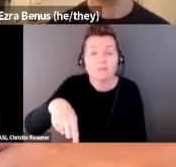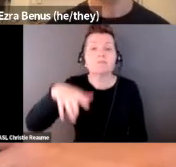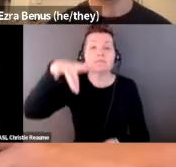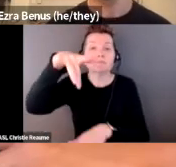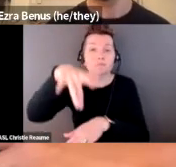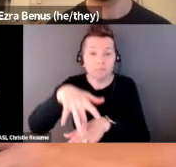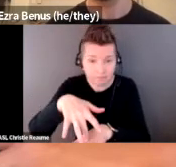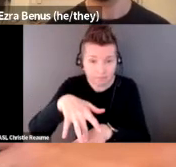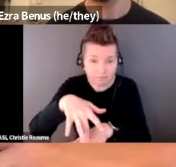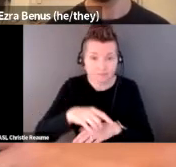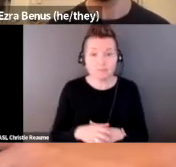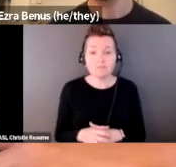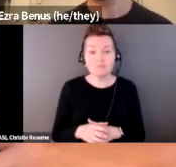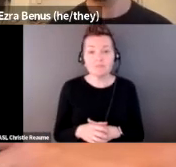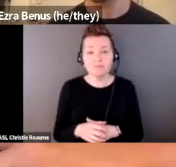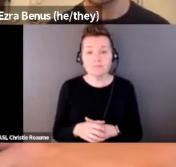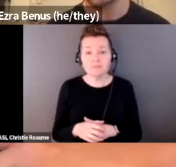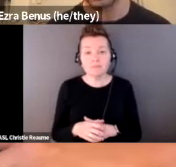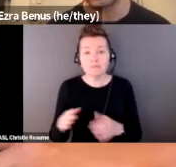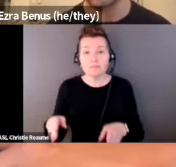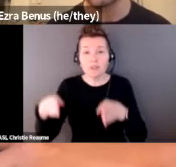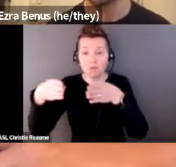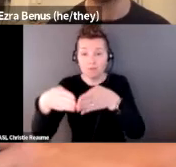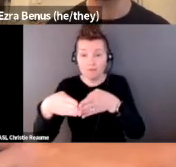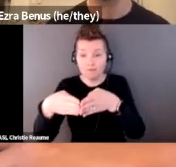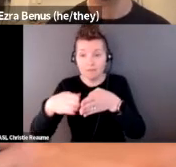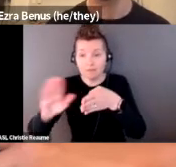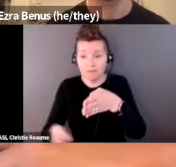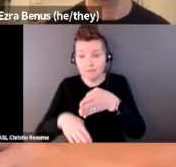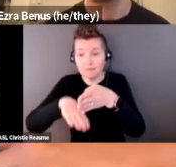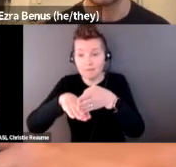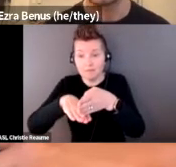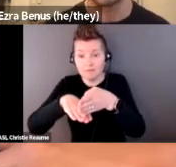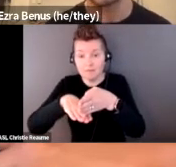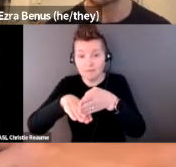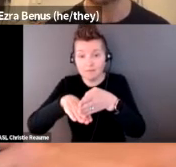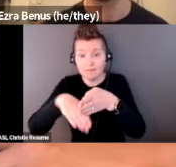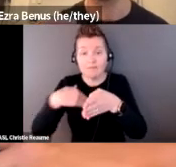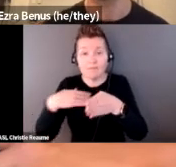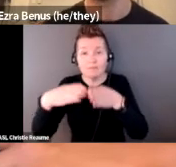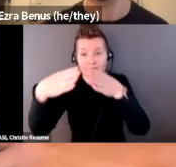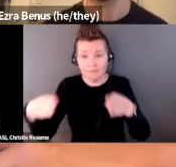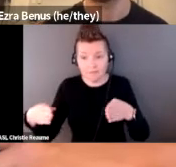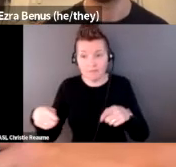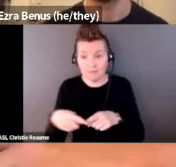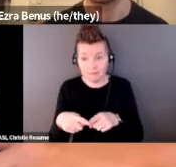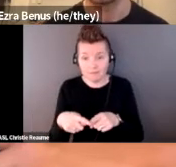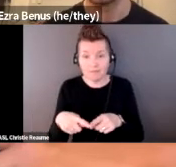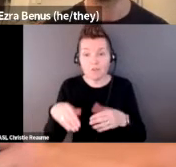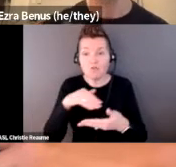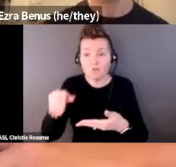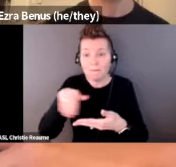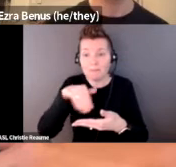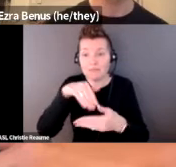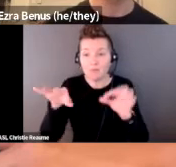also overlaid onto another triangle that is striped with gray and white yarn.